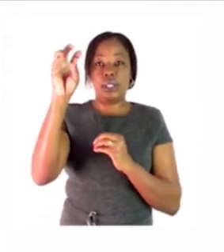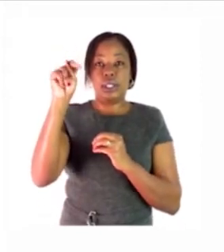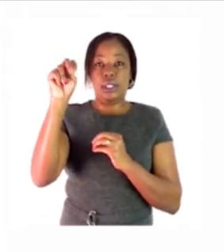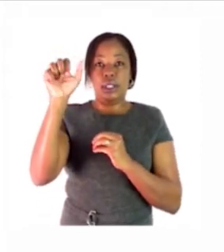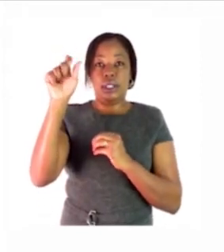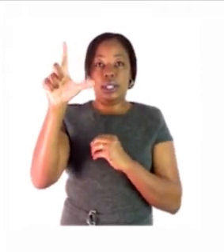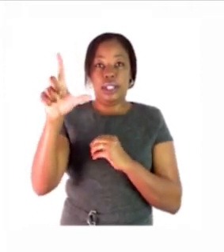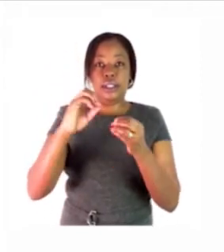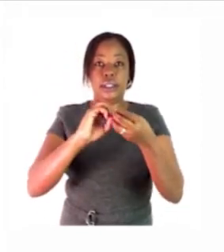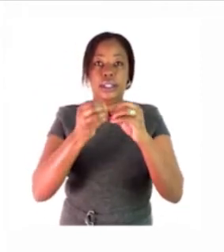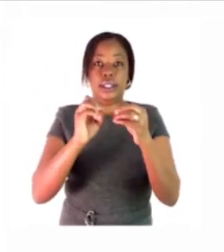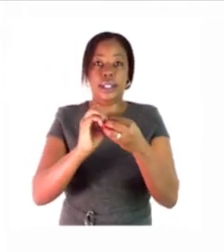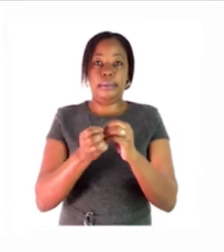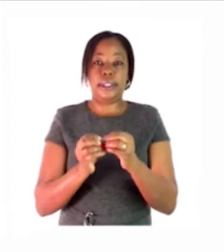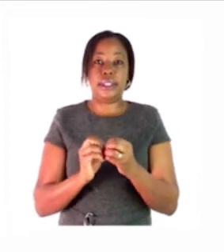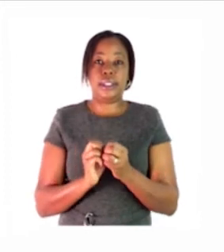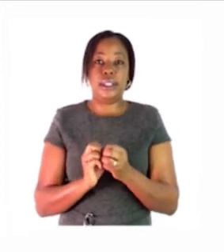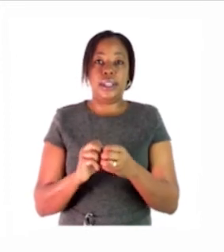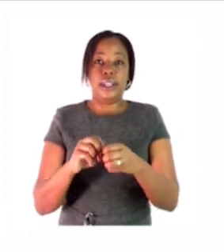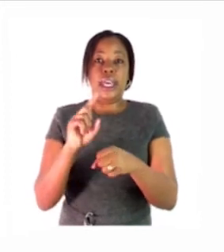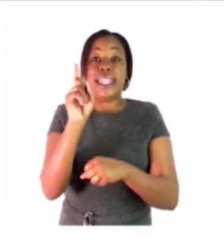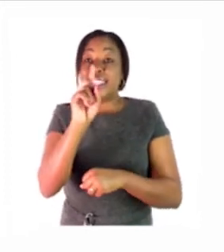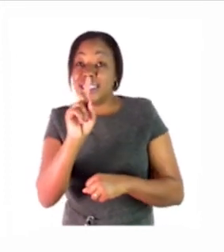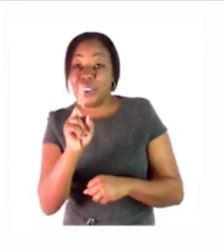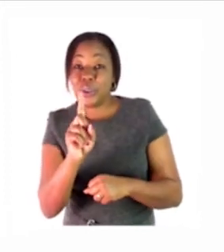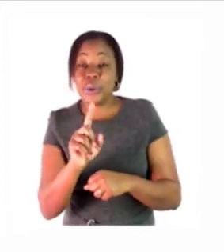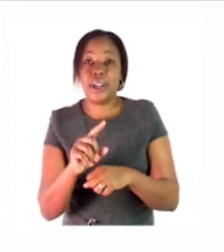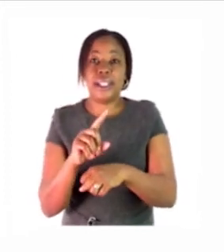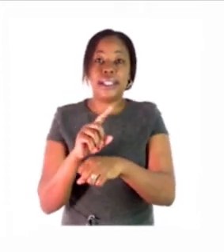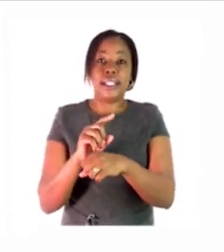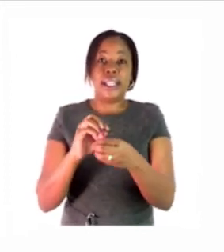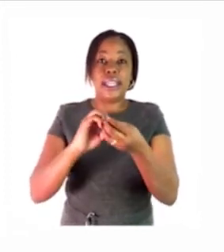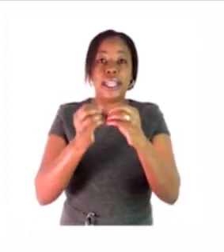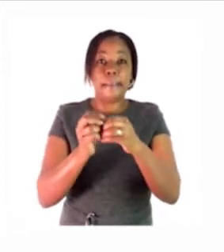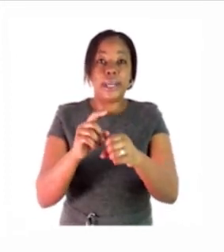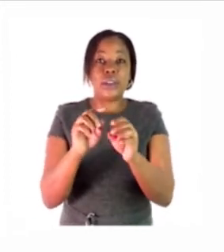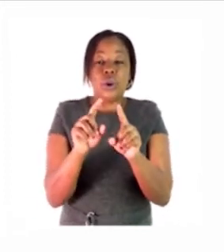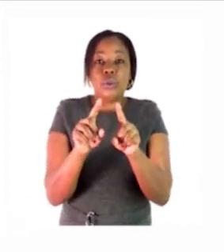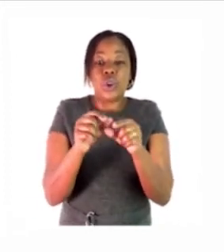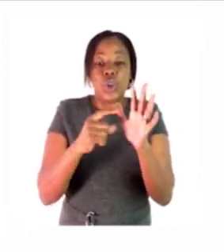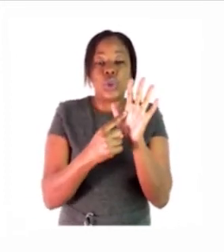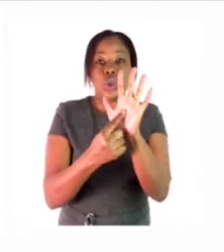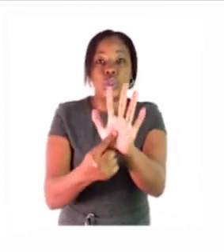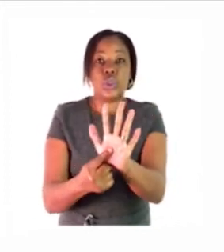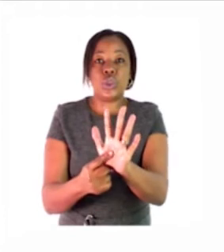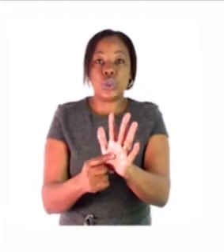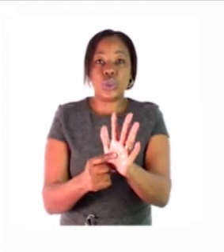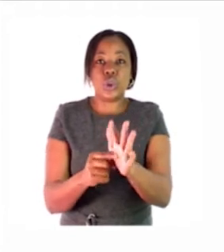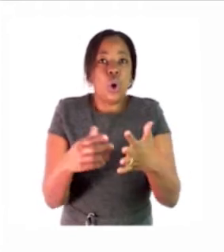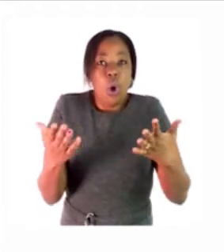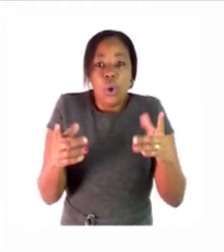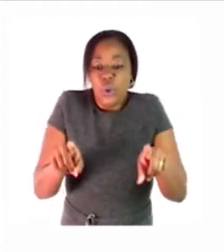numbers ordinal numbers are numbers that gives us the position of something a position of an